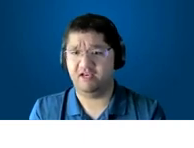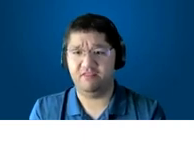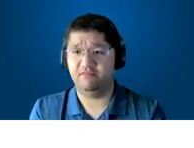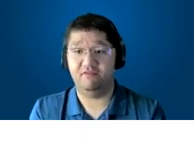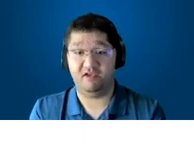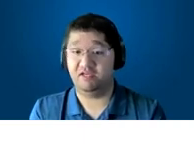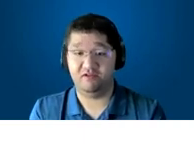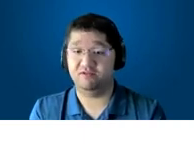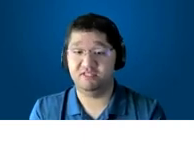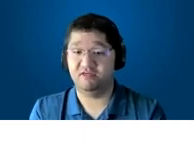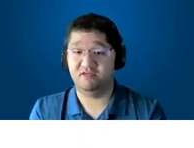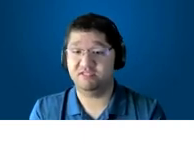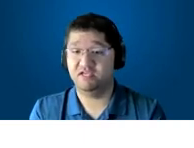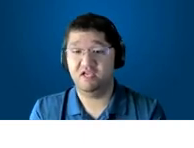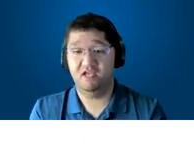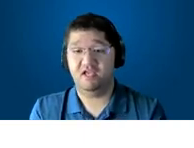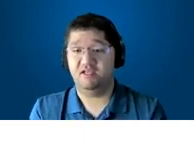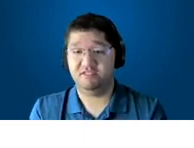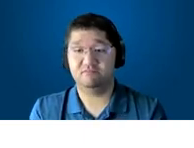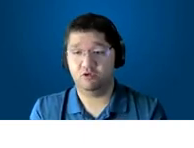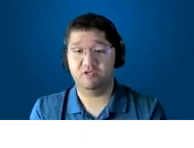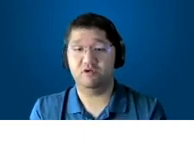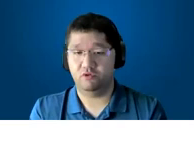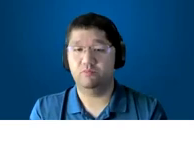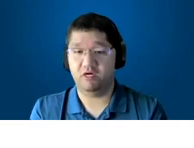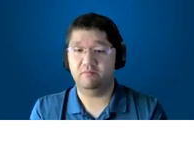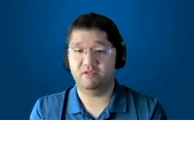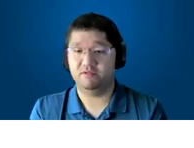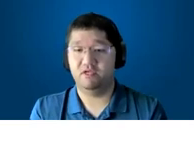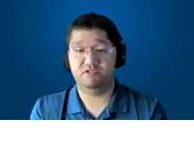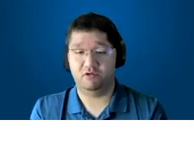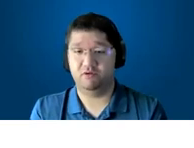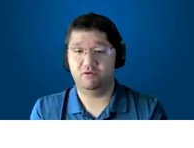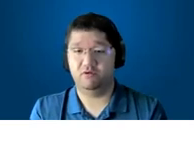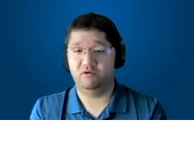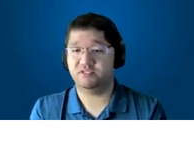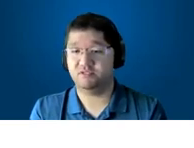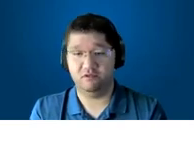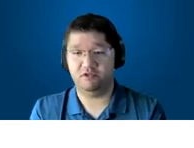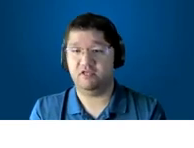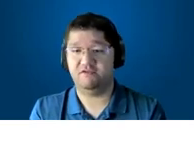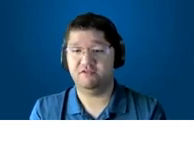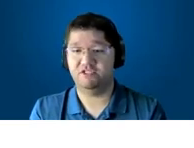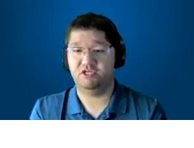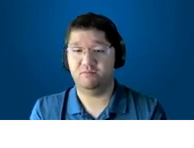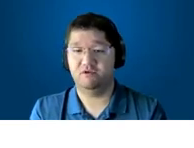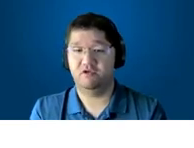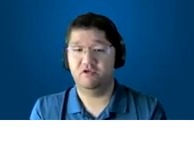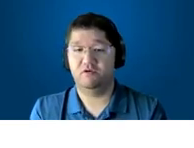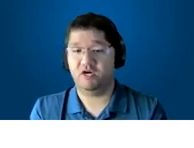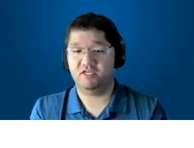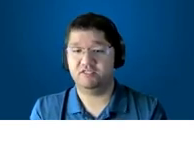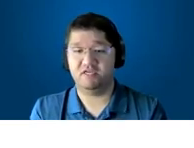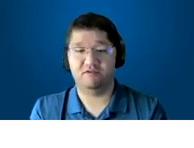bad headache and i think i needed to go see the nurse and he's told me no problem and so i slowly left the gym